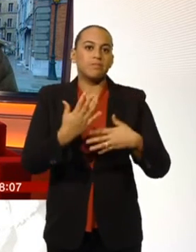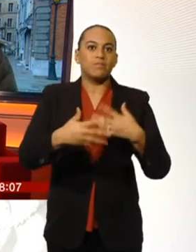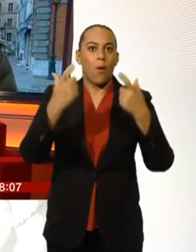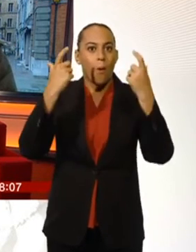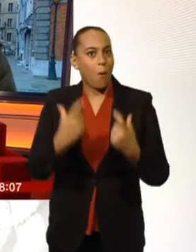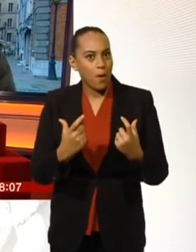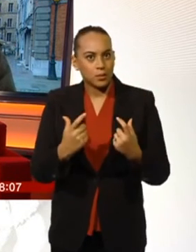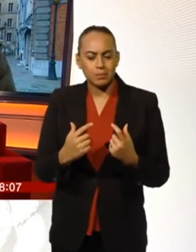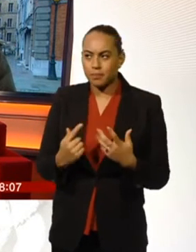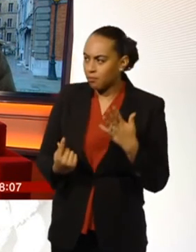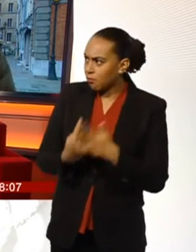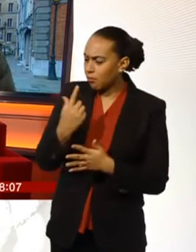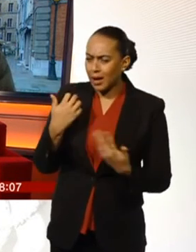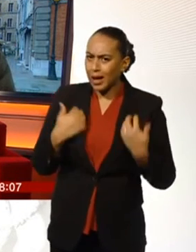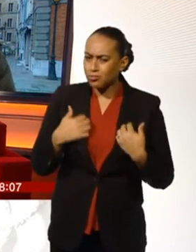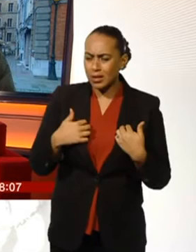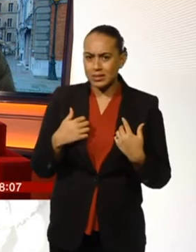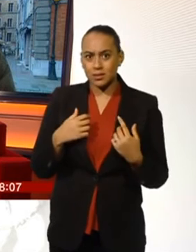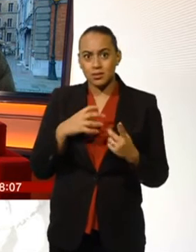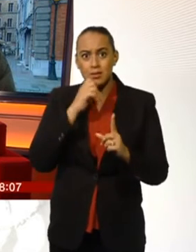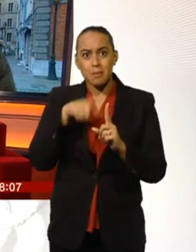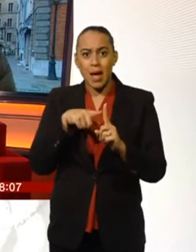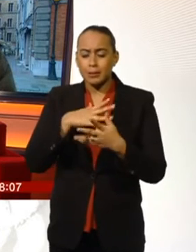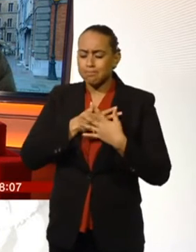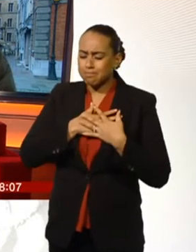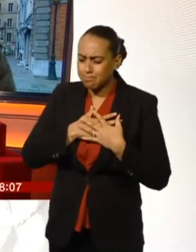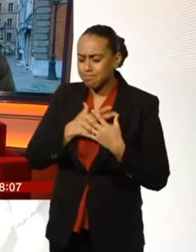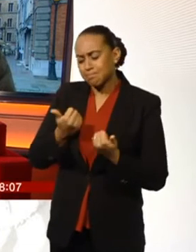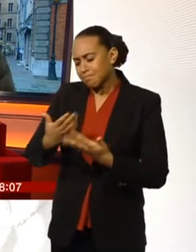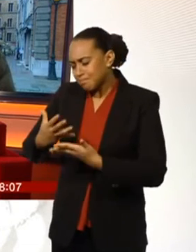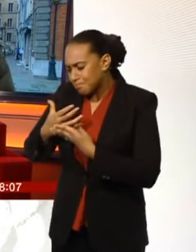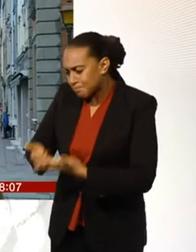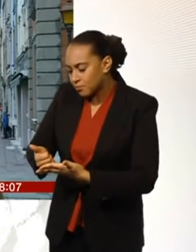An interesting case, a story of compassion, but a man who broke the law nevertheless.